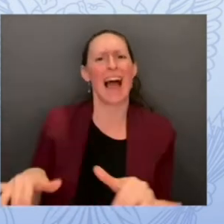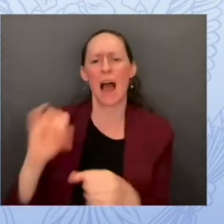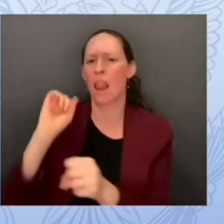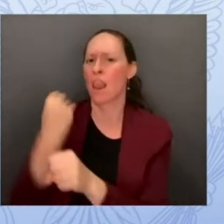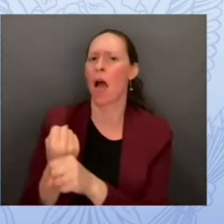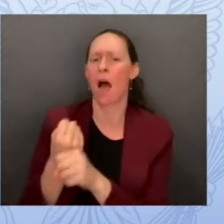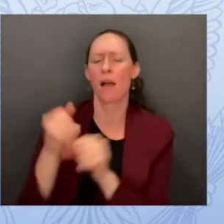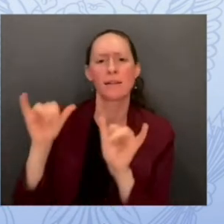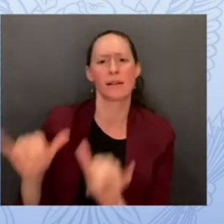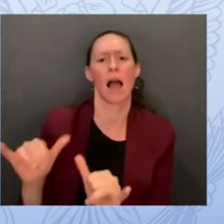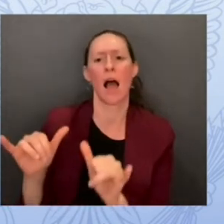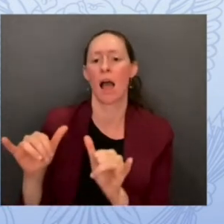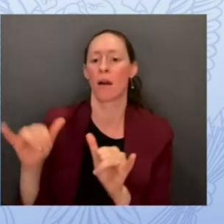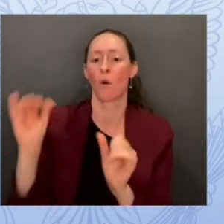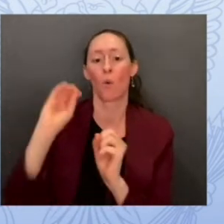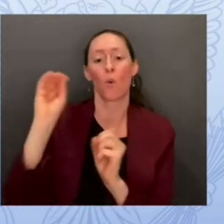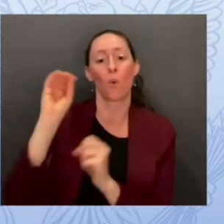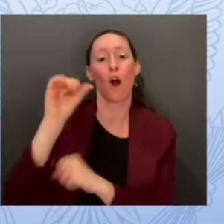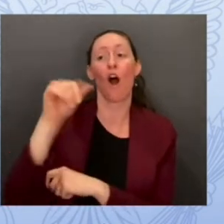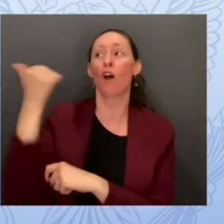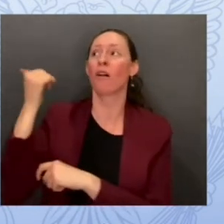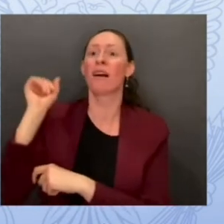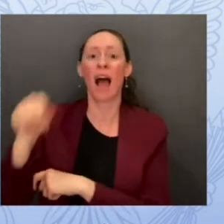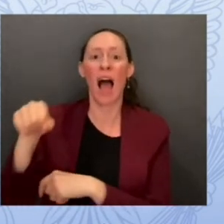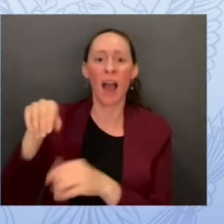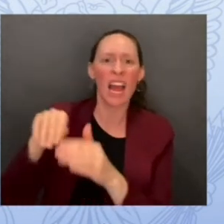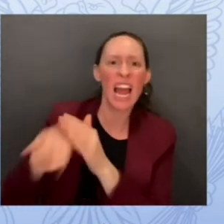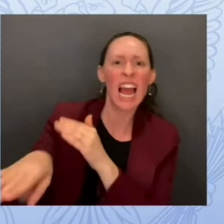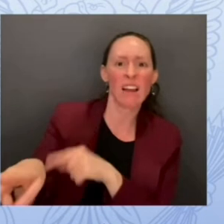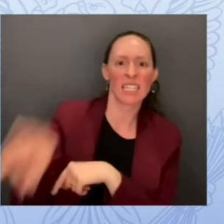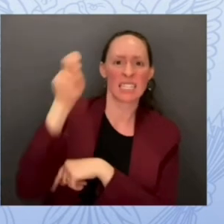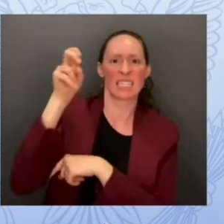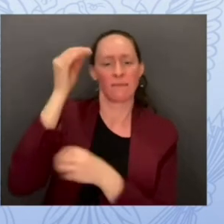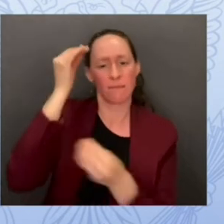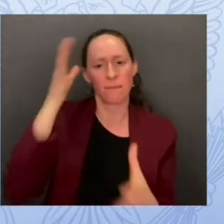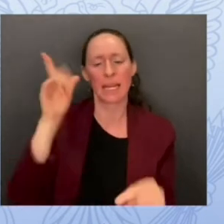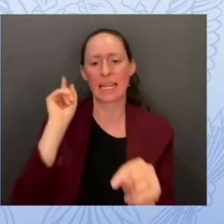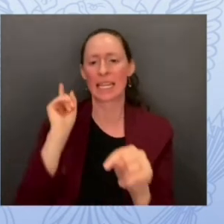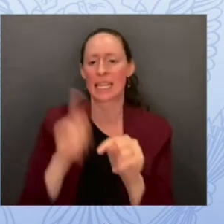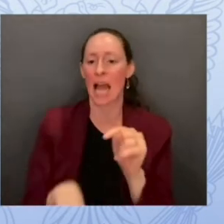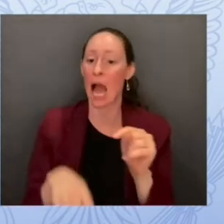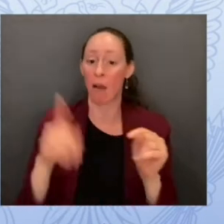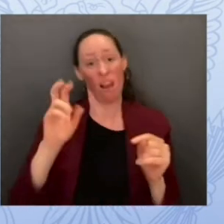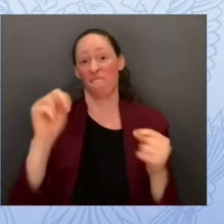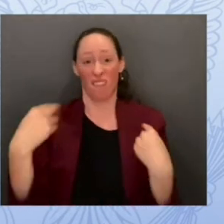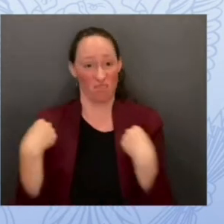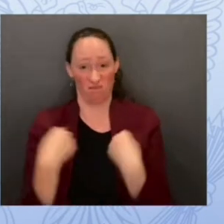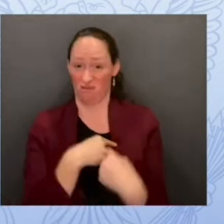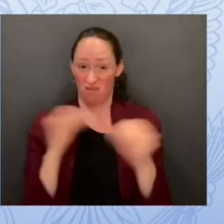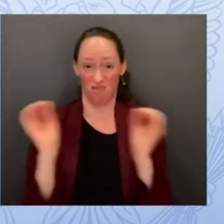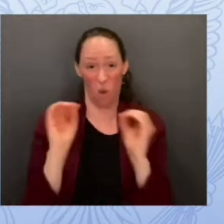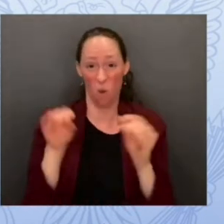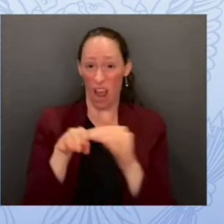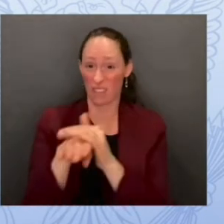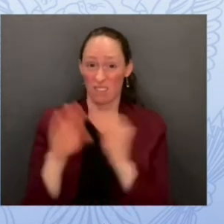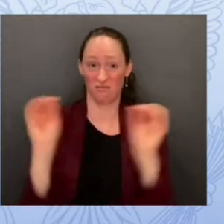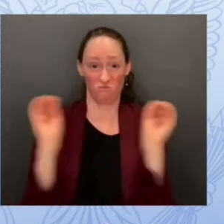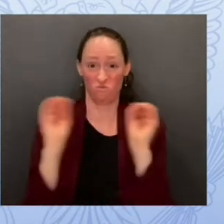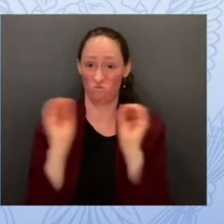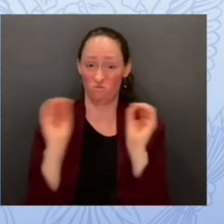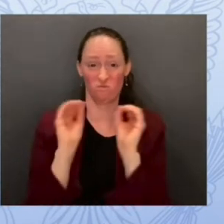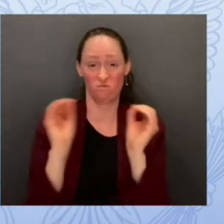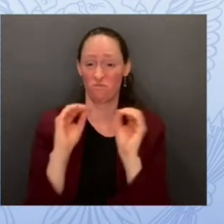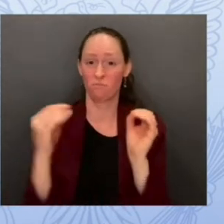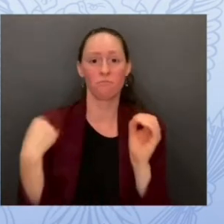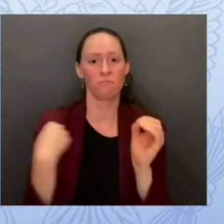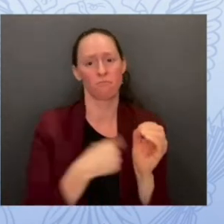not any other companies and certainly not google now to put a fine point on security it's worth